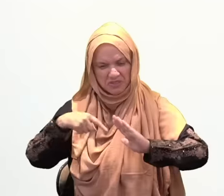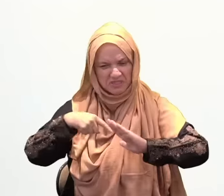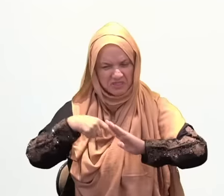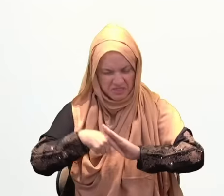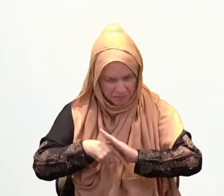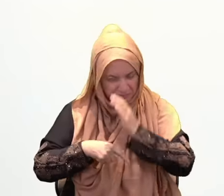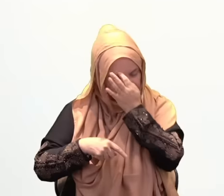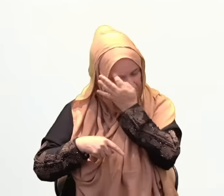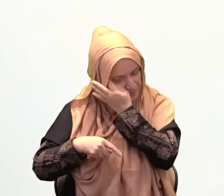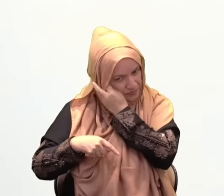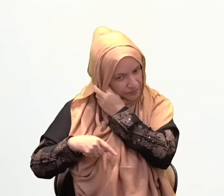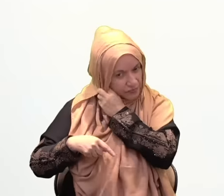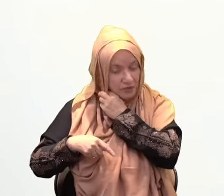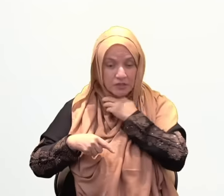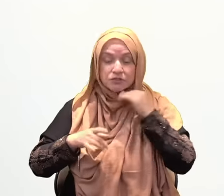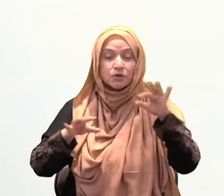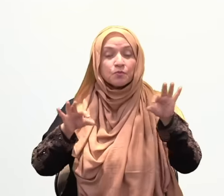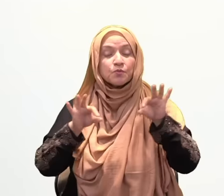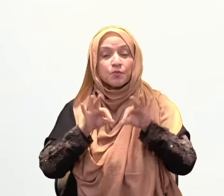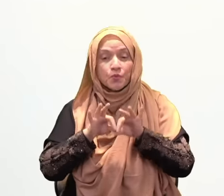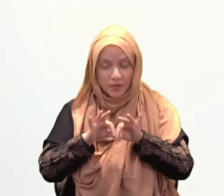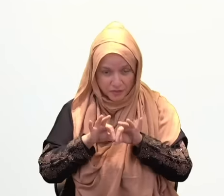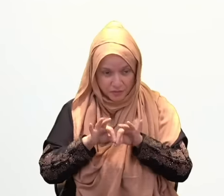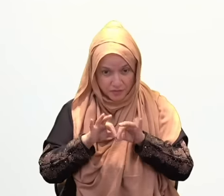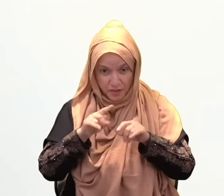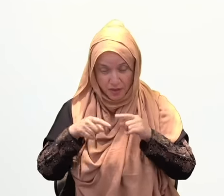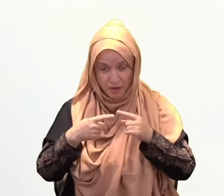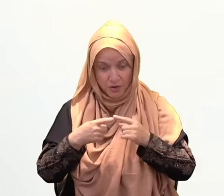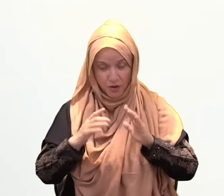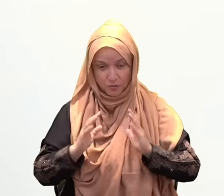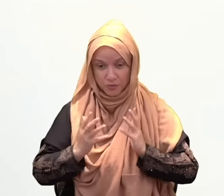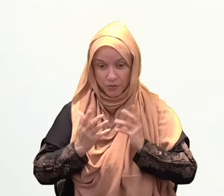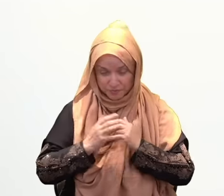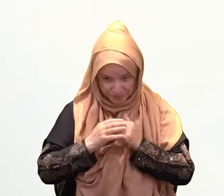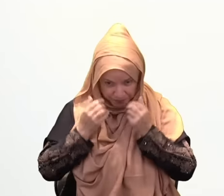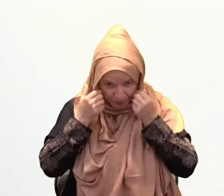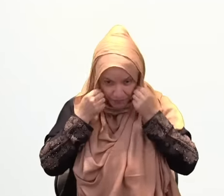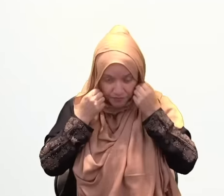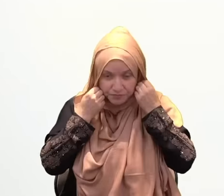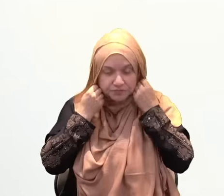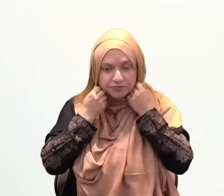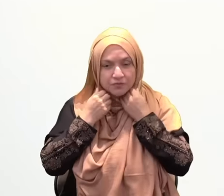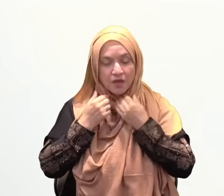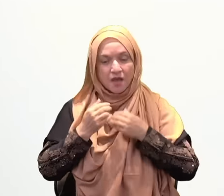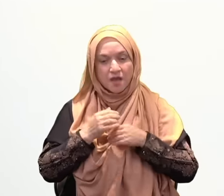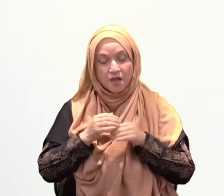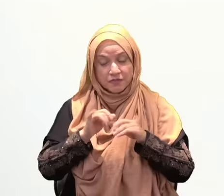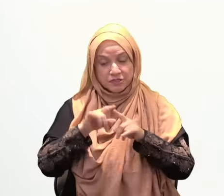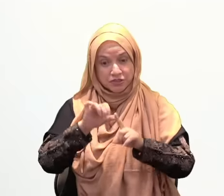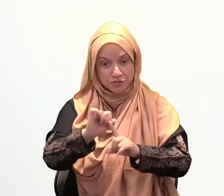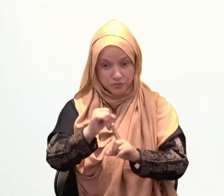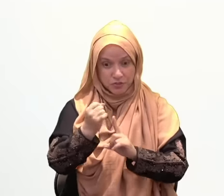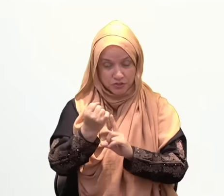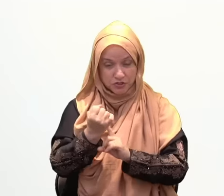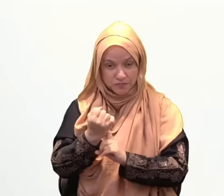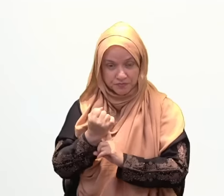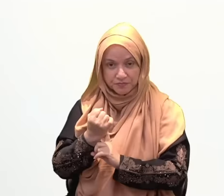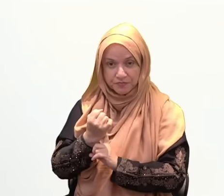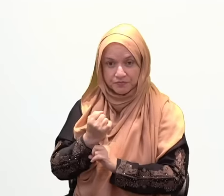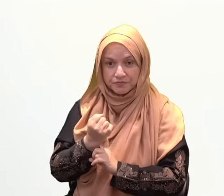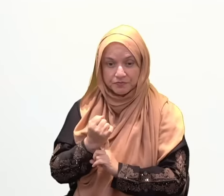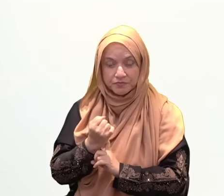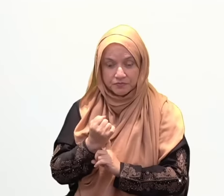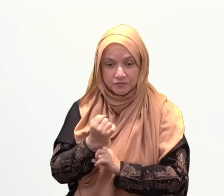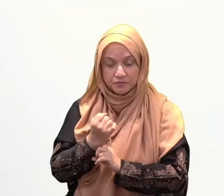alayhi wa sallam used to speak about his circumstances. And many times there is a connection between how we speak about